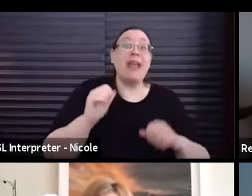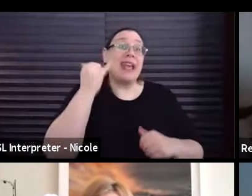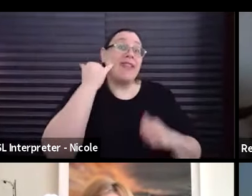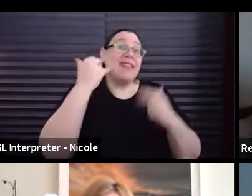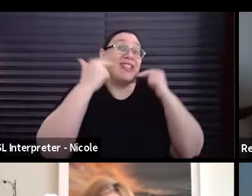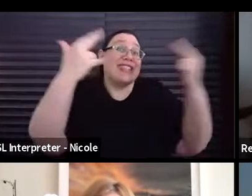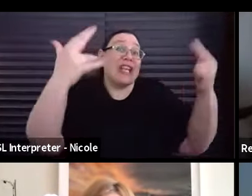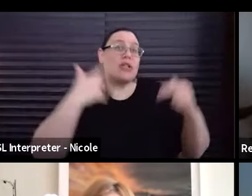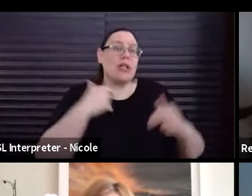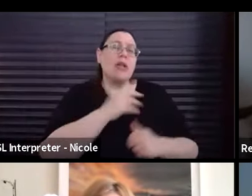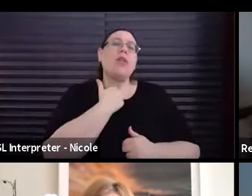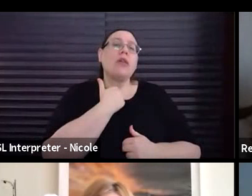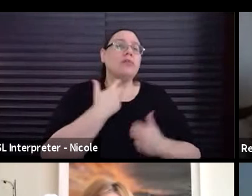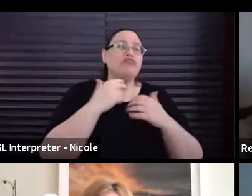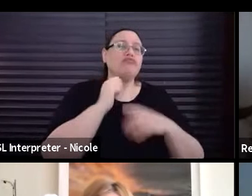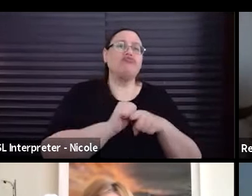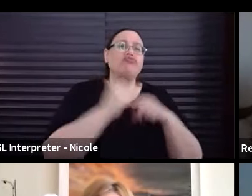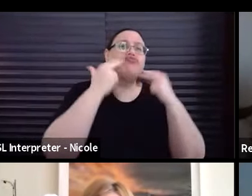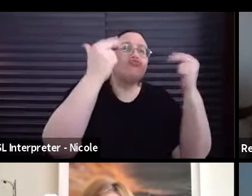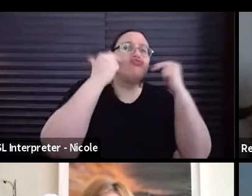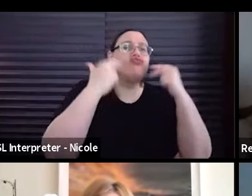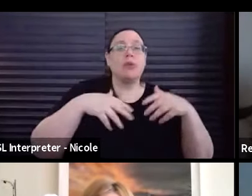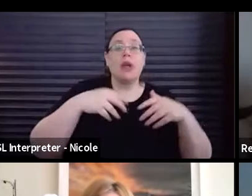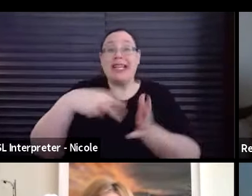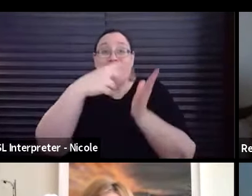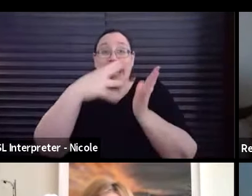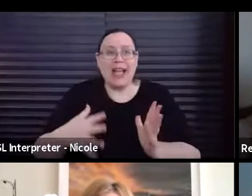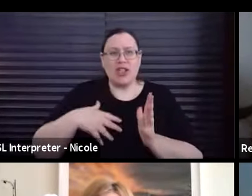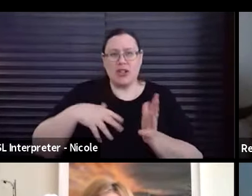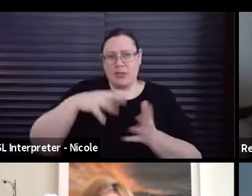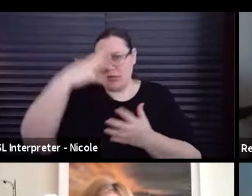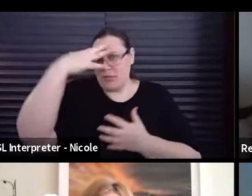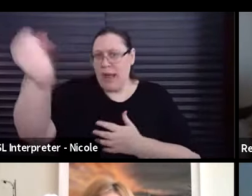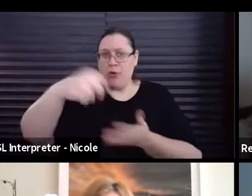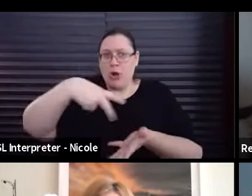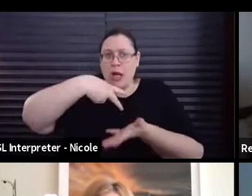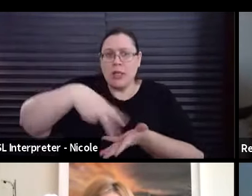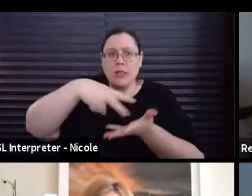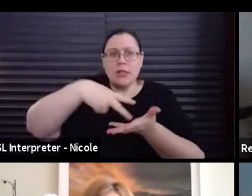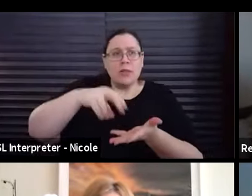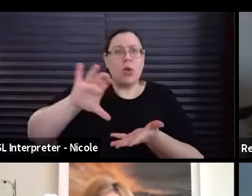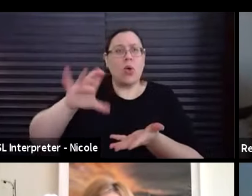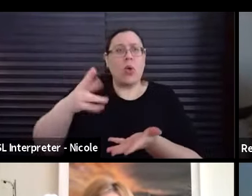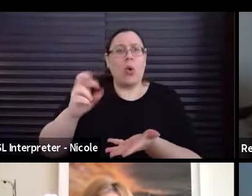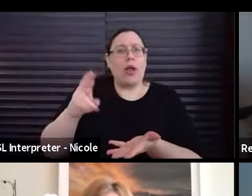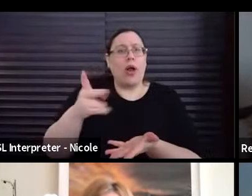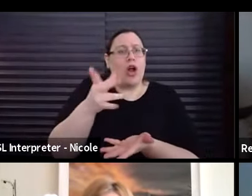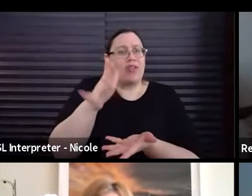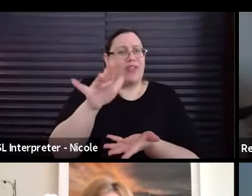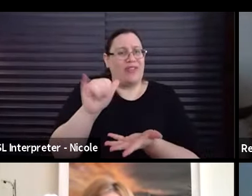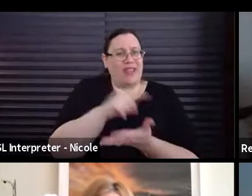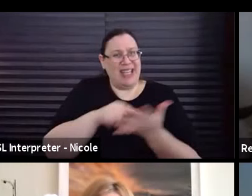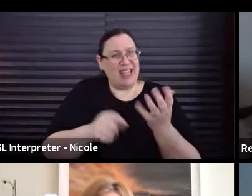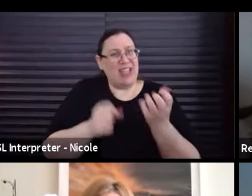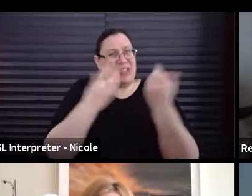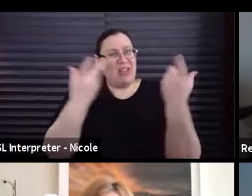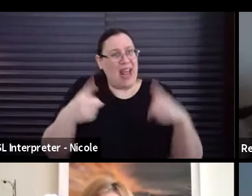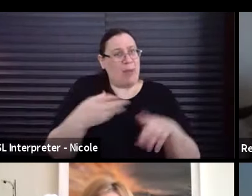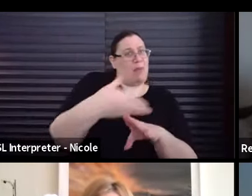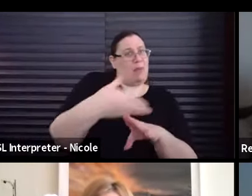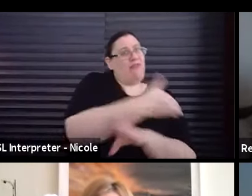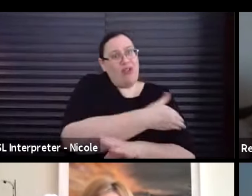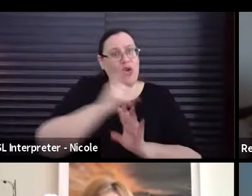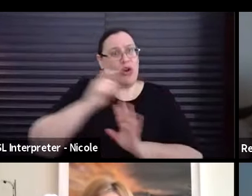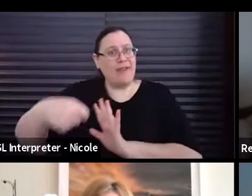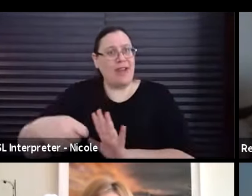they have their, you know, their lessons, dancers have to, you know, learn the choreography. There's a lot that goes into it ahead of time and just sort